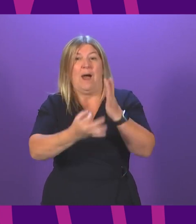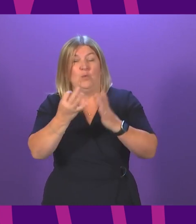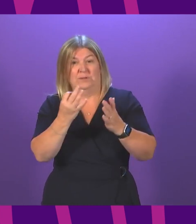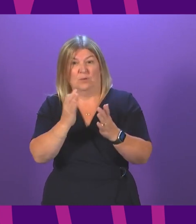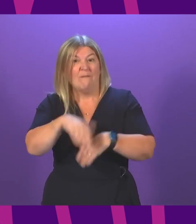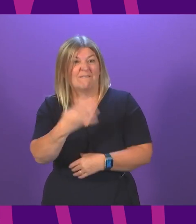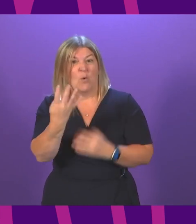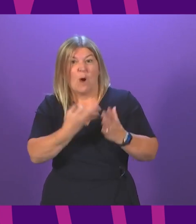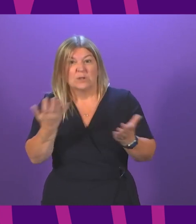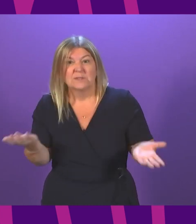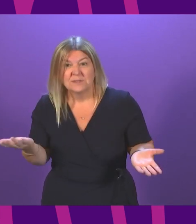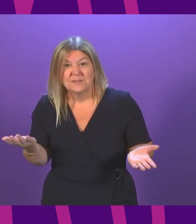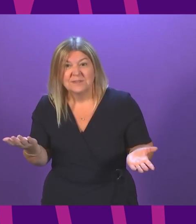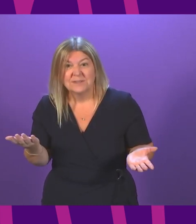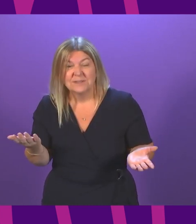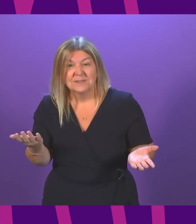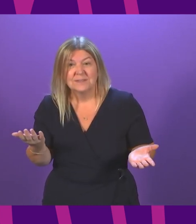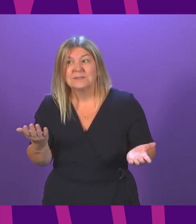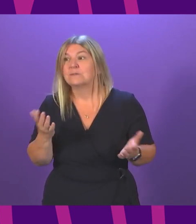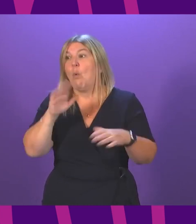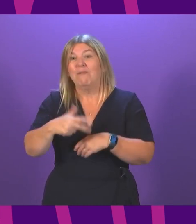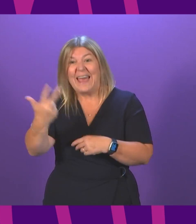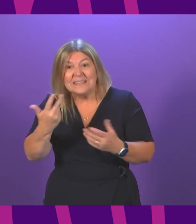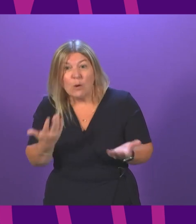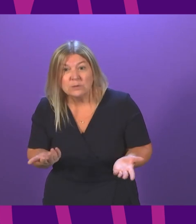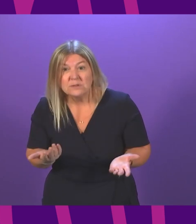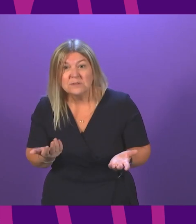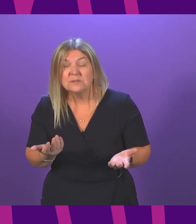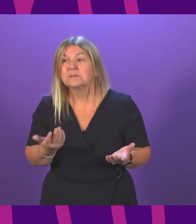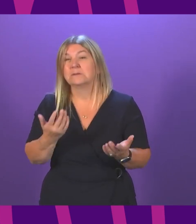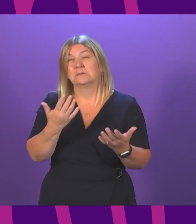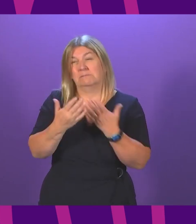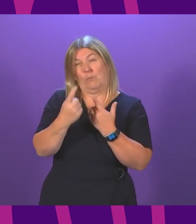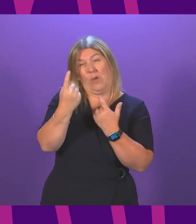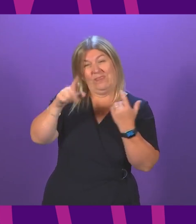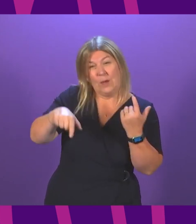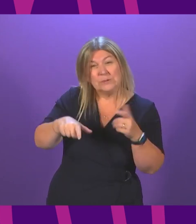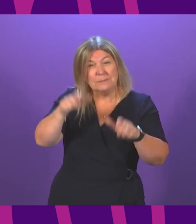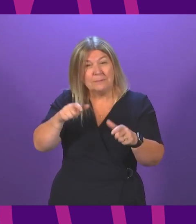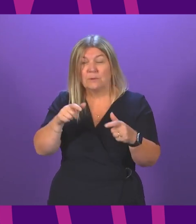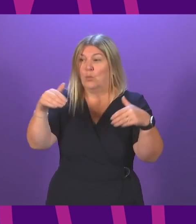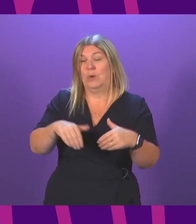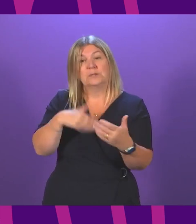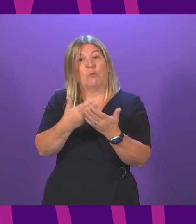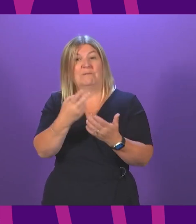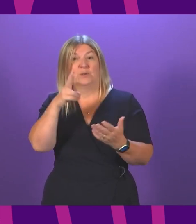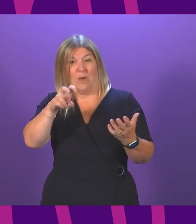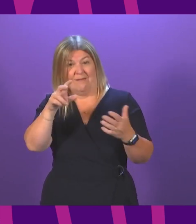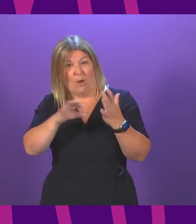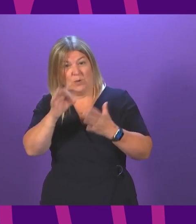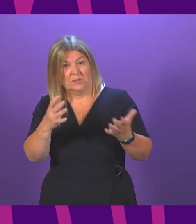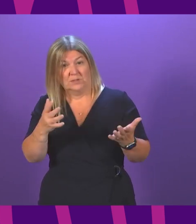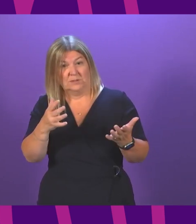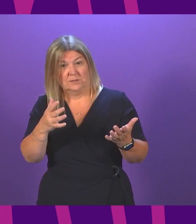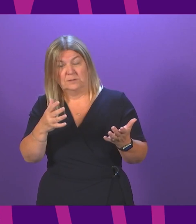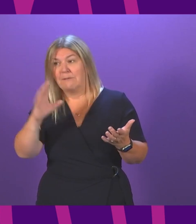,000 of our fellow citizens waiting over eight hours. And almost 1,000 of our fellow citizens waiting over 12 hours, while